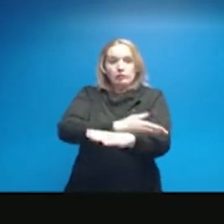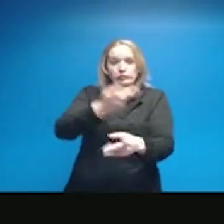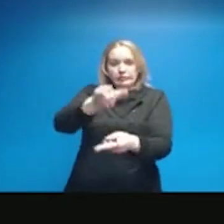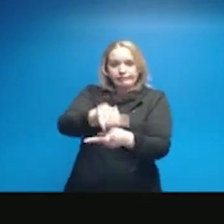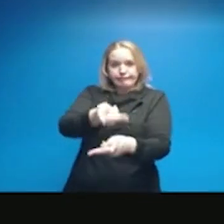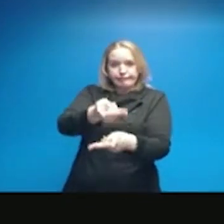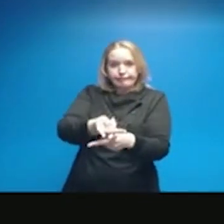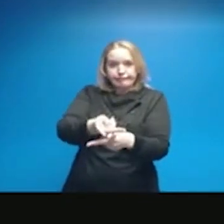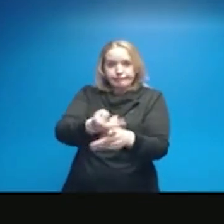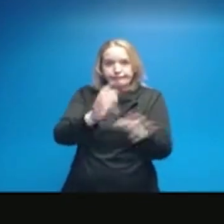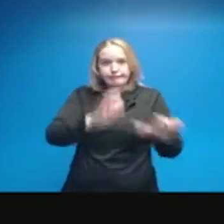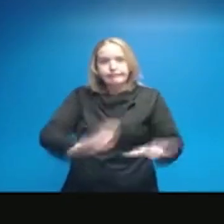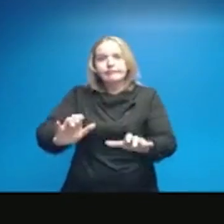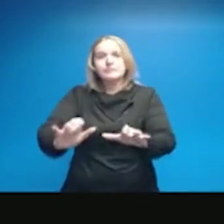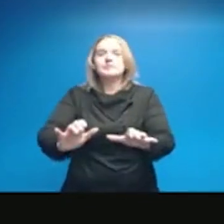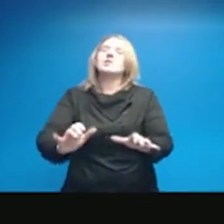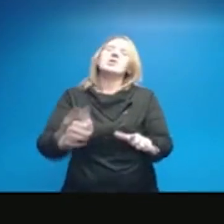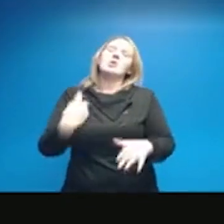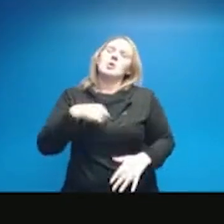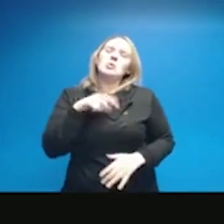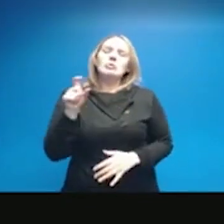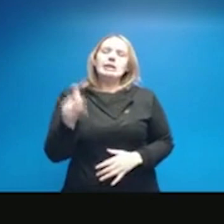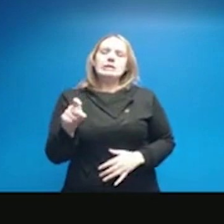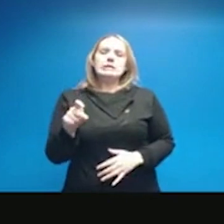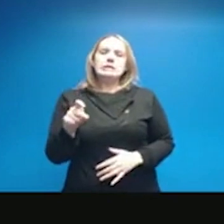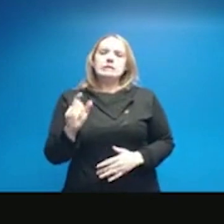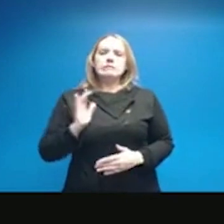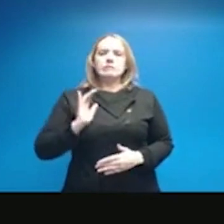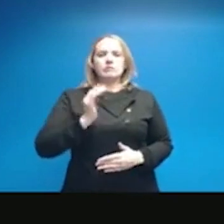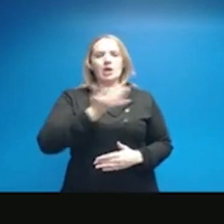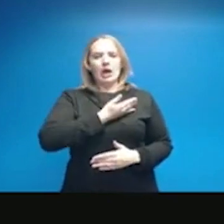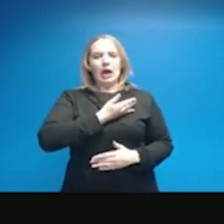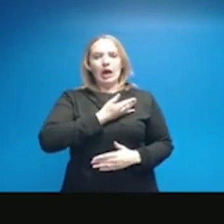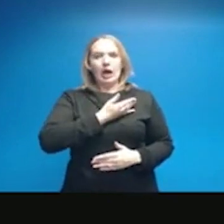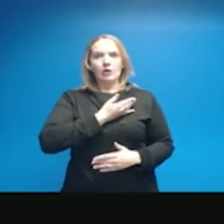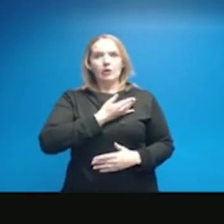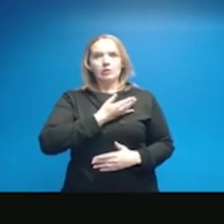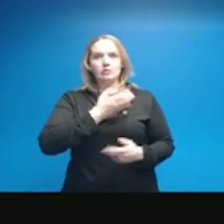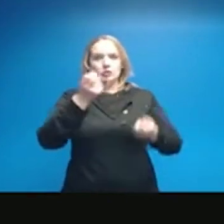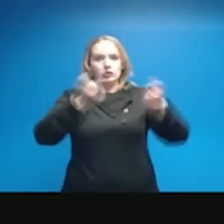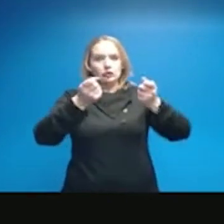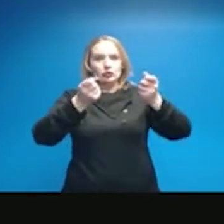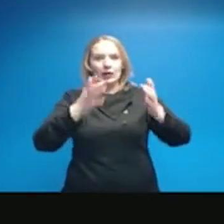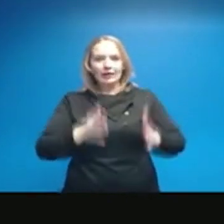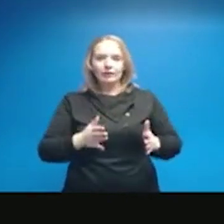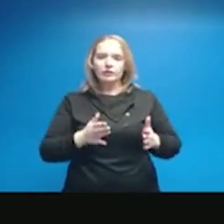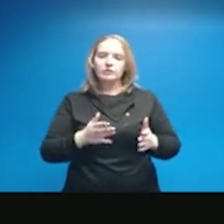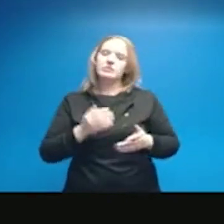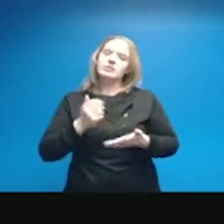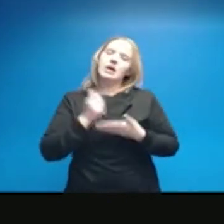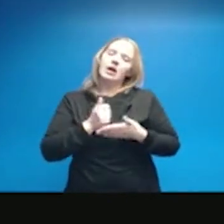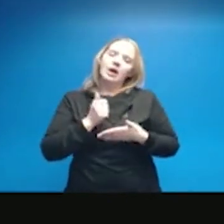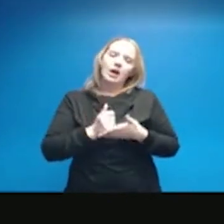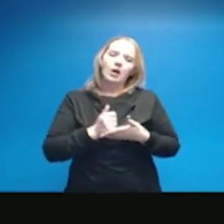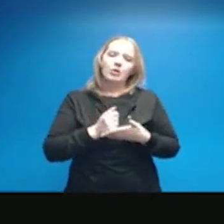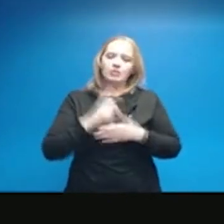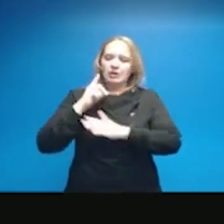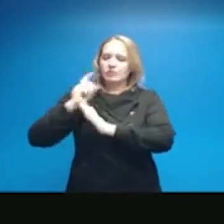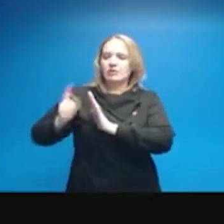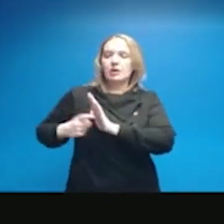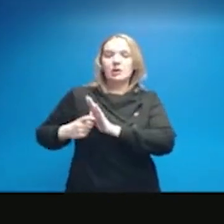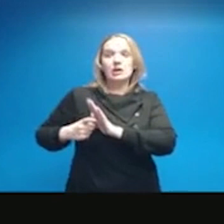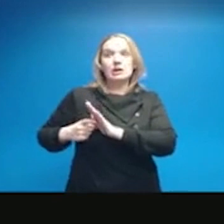And we just need our traveling public just to assist us with that and just to be aware of that.